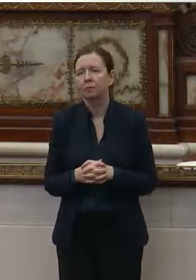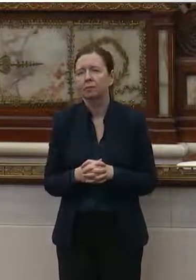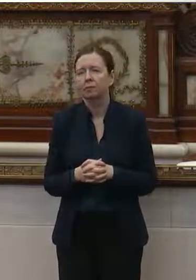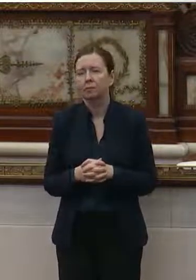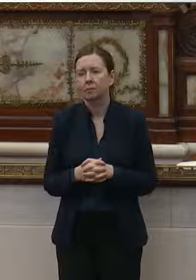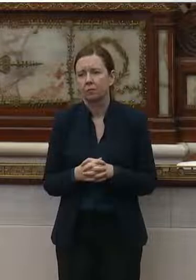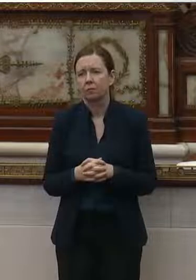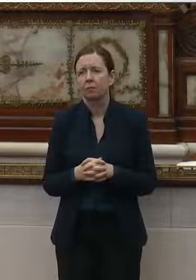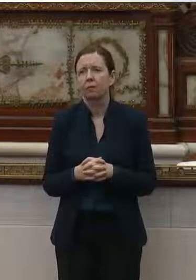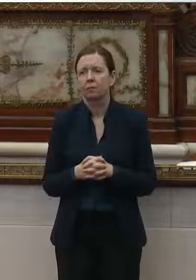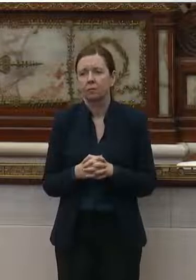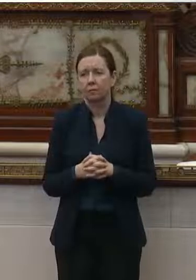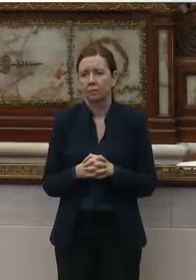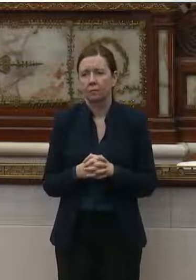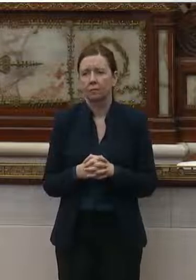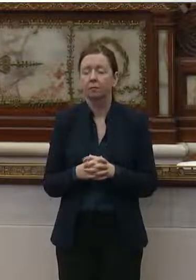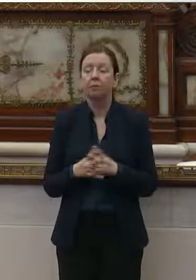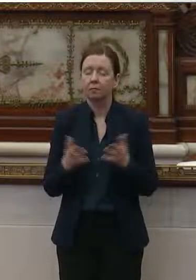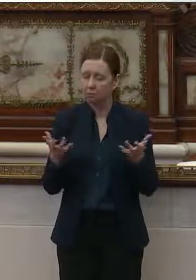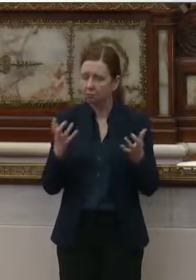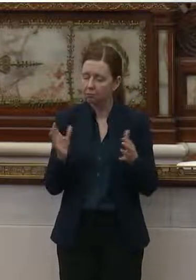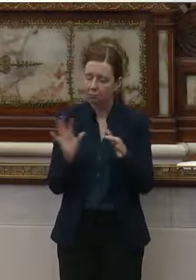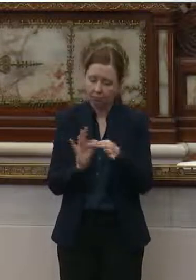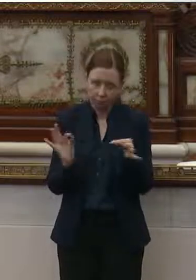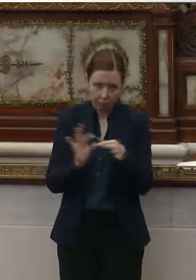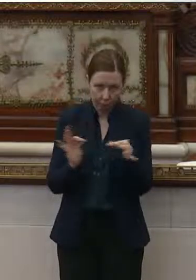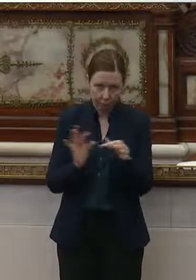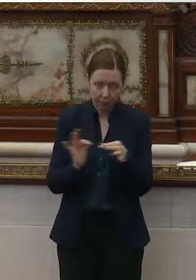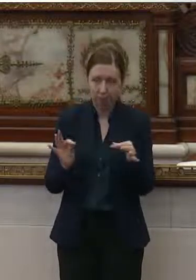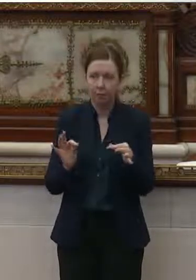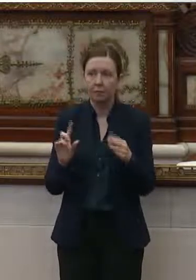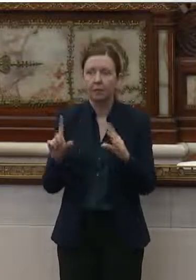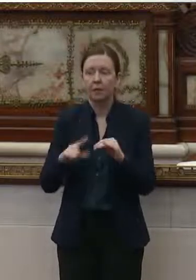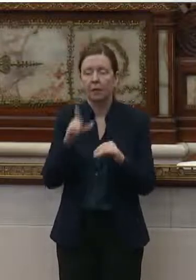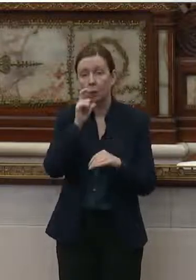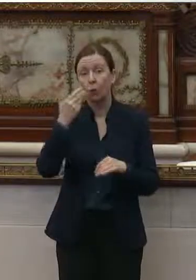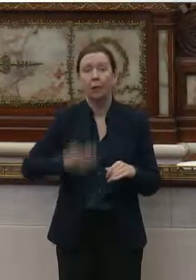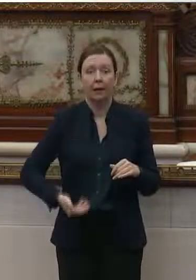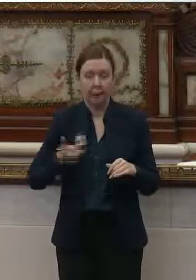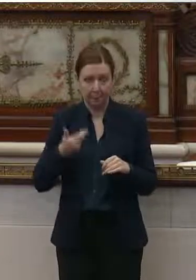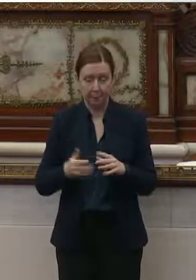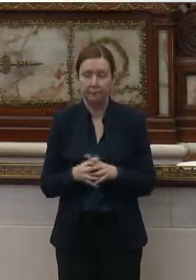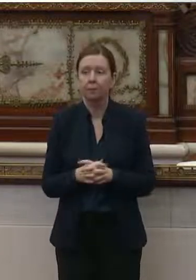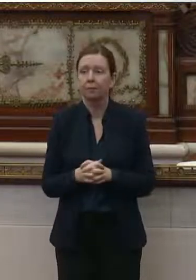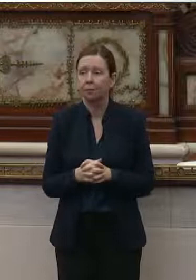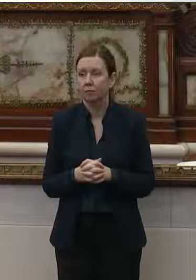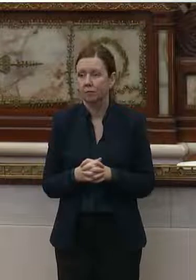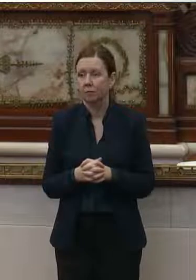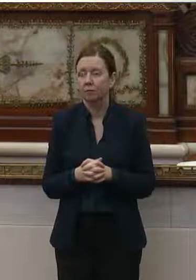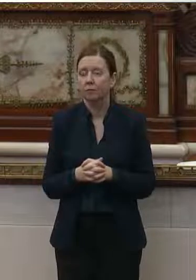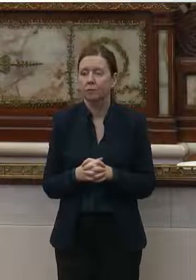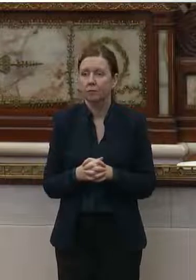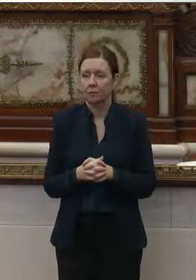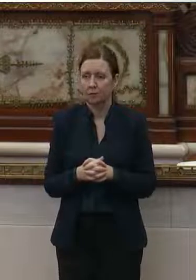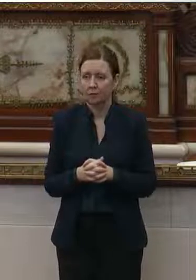say a few words about who I am and